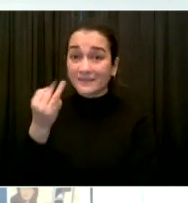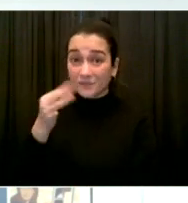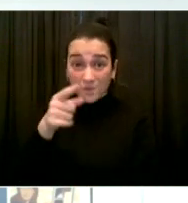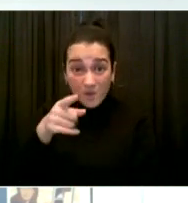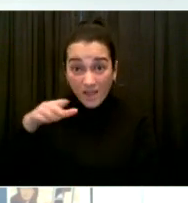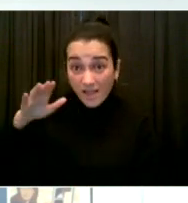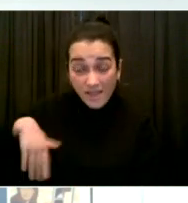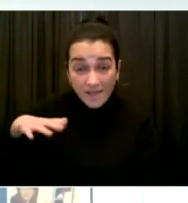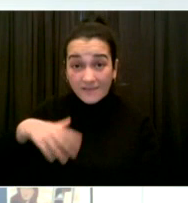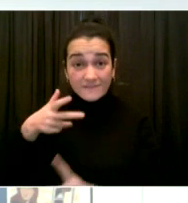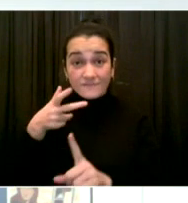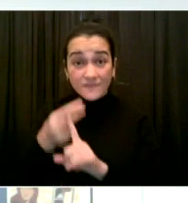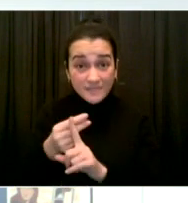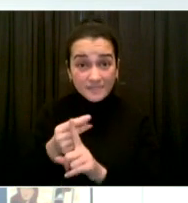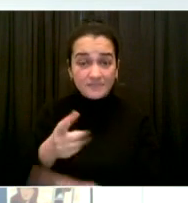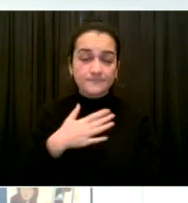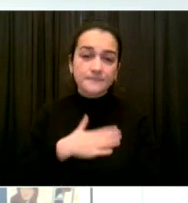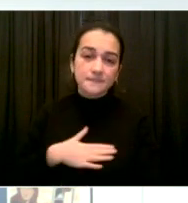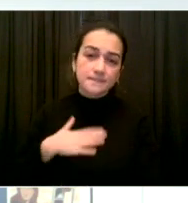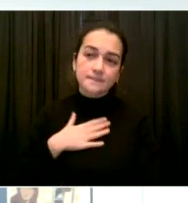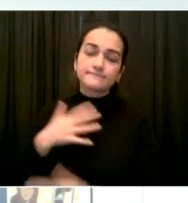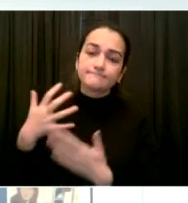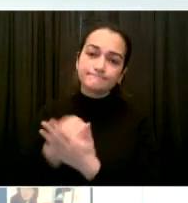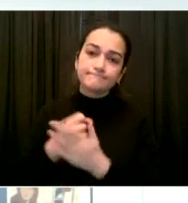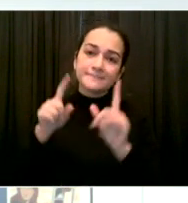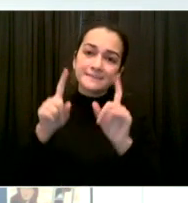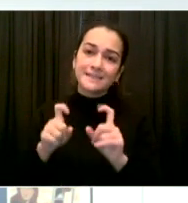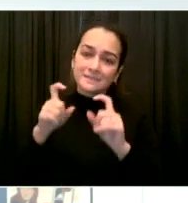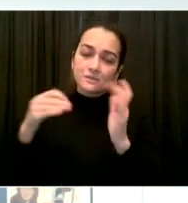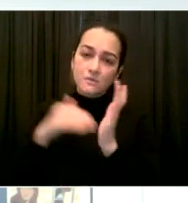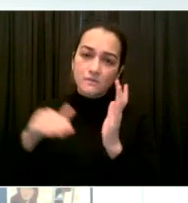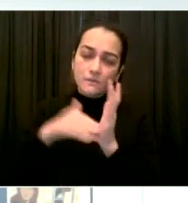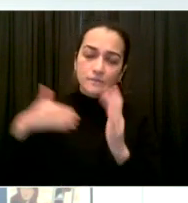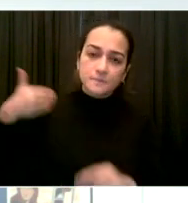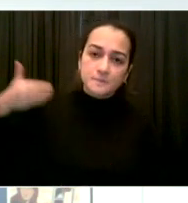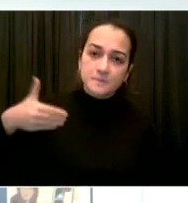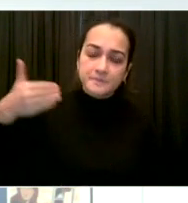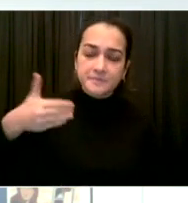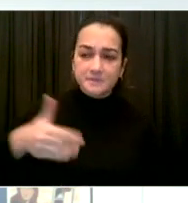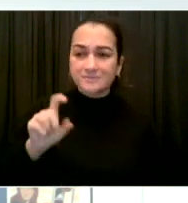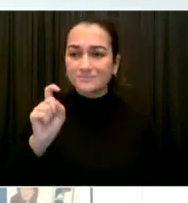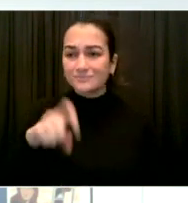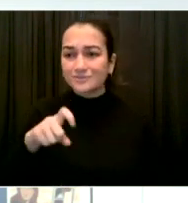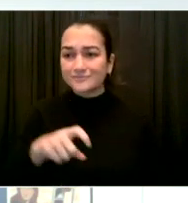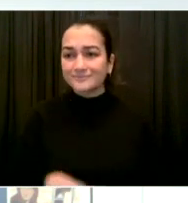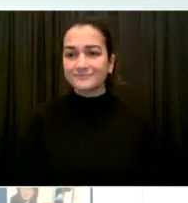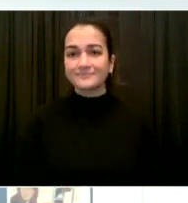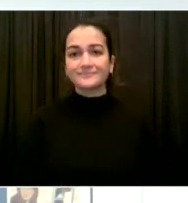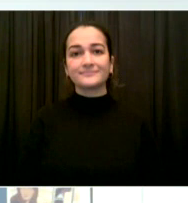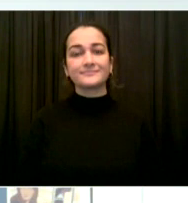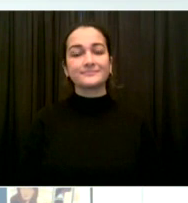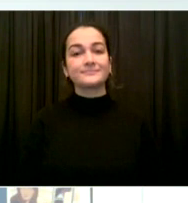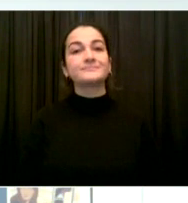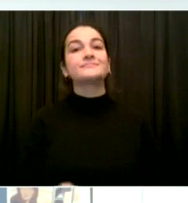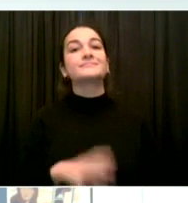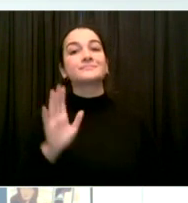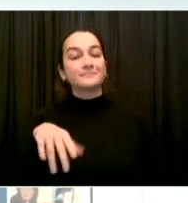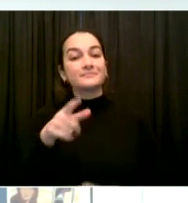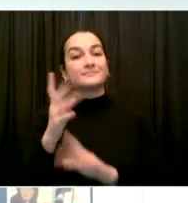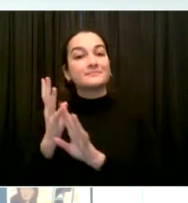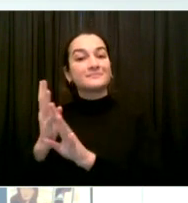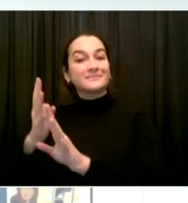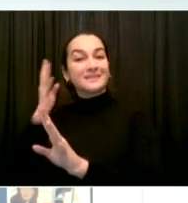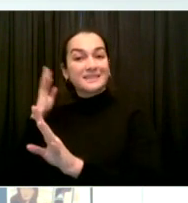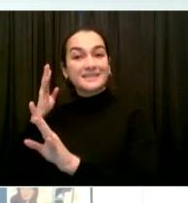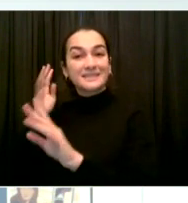Since demand for testing is high, consider taking regular home self-tests since supplies will increase. And if you